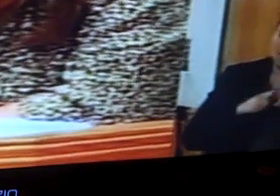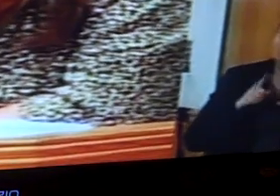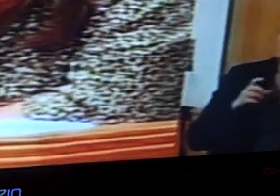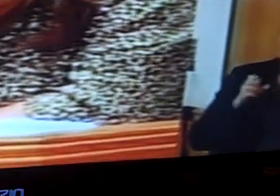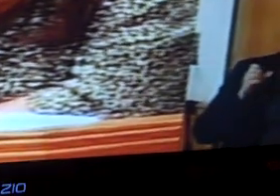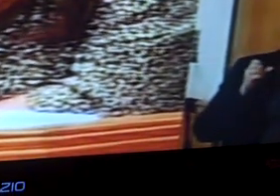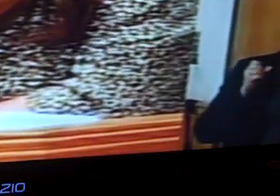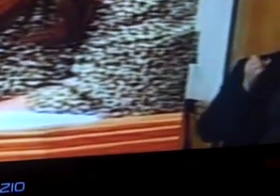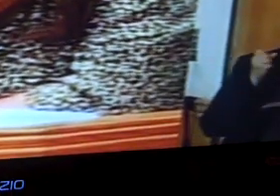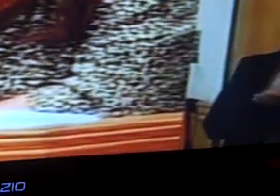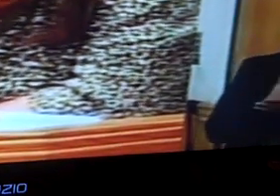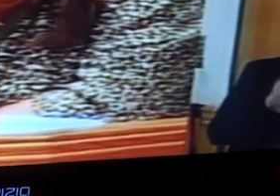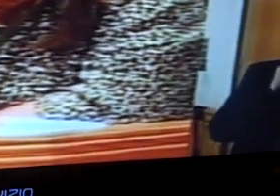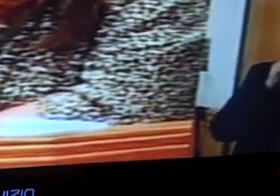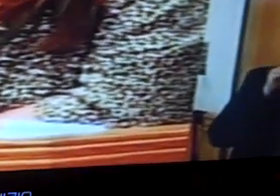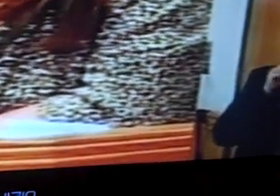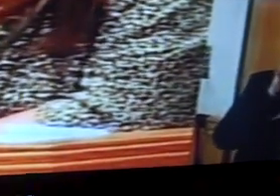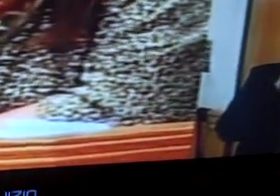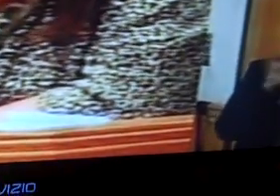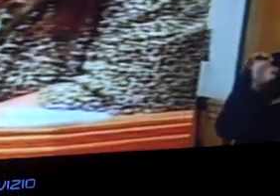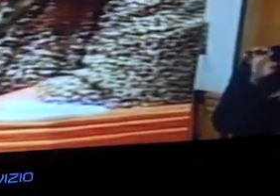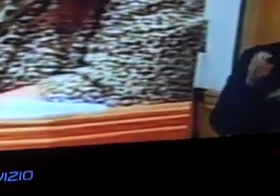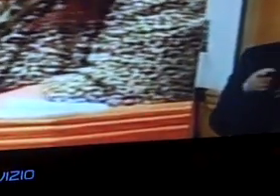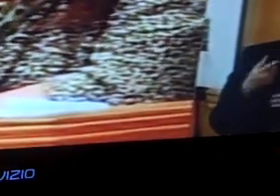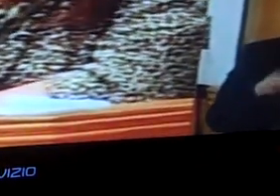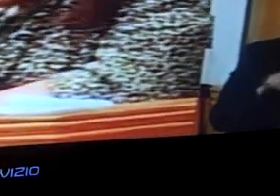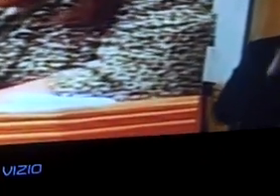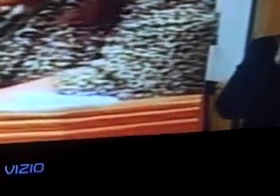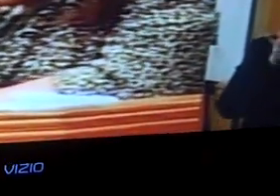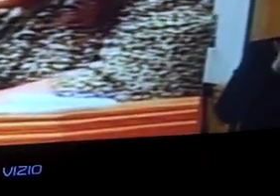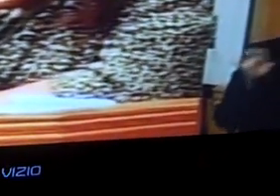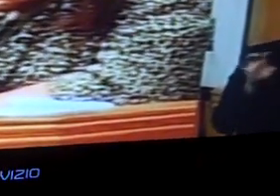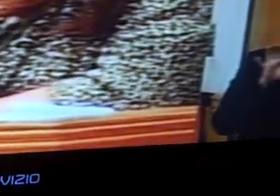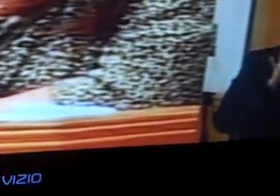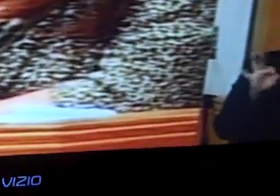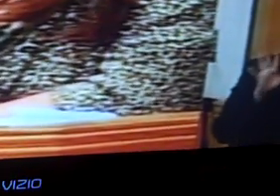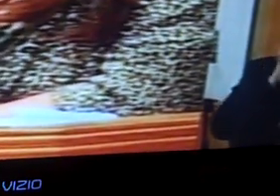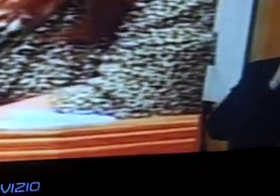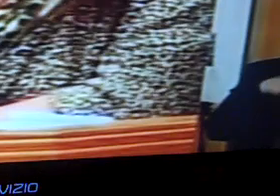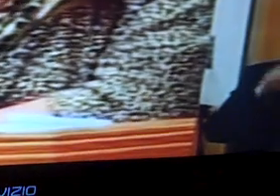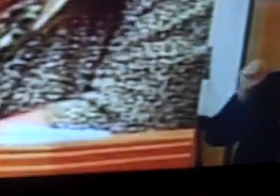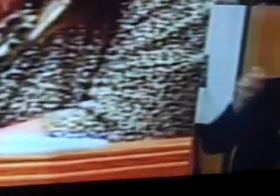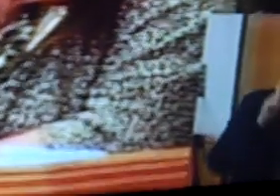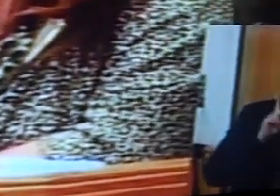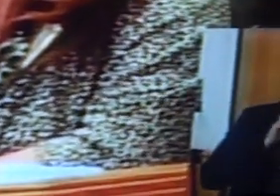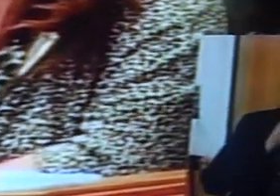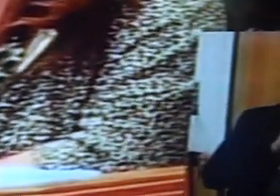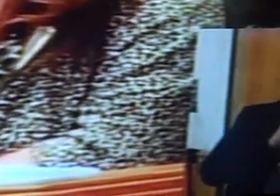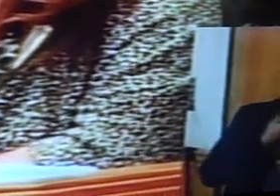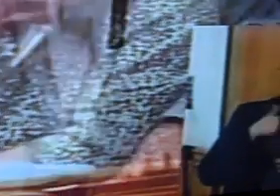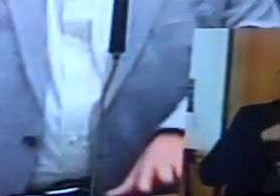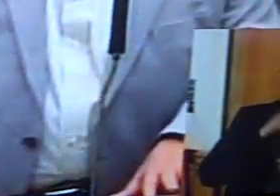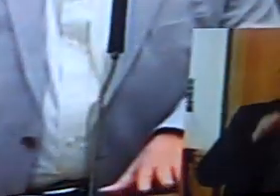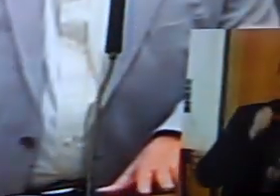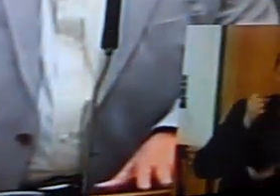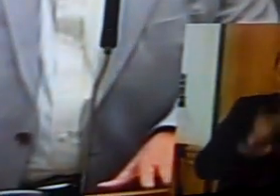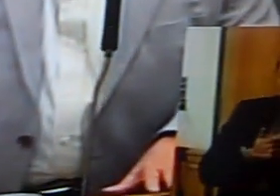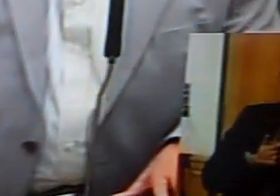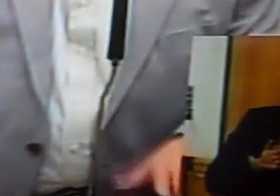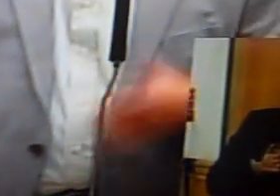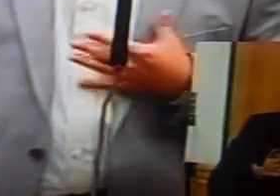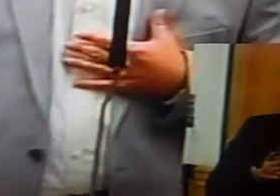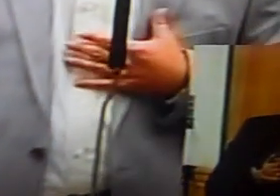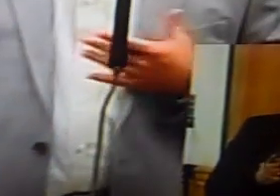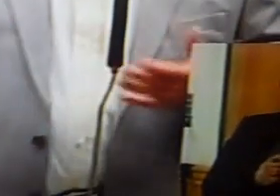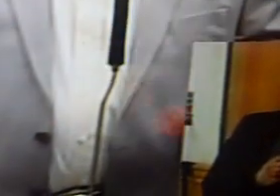to negotiate a fee. What is the fee? Will the fee come back to us so that we can approve that? Well, it's the way it's